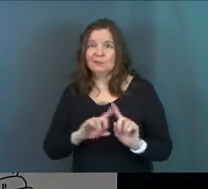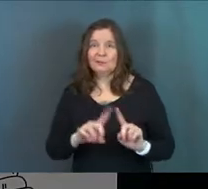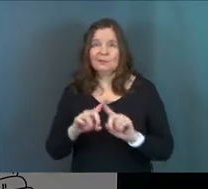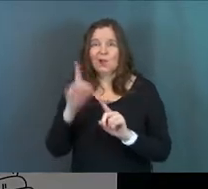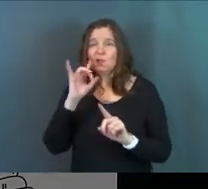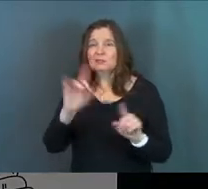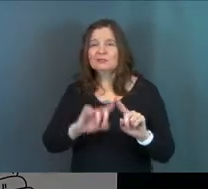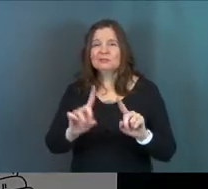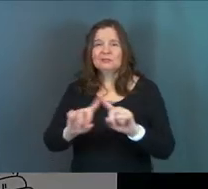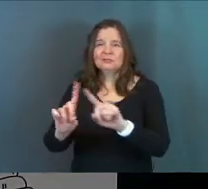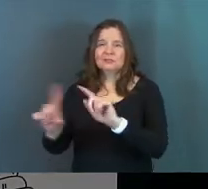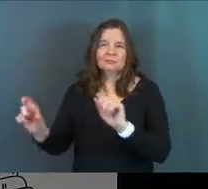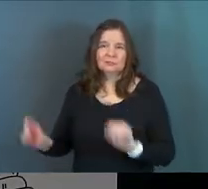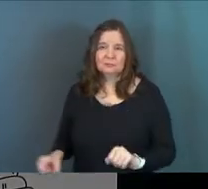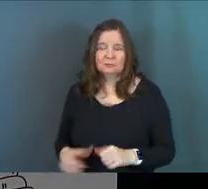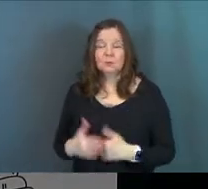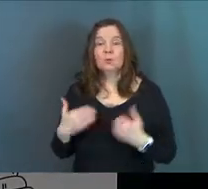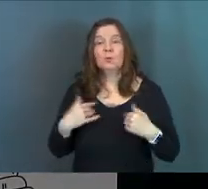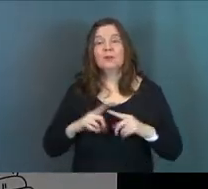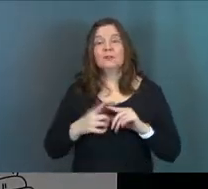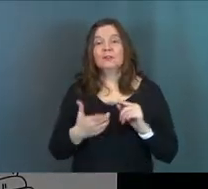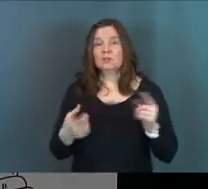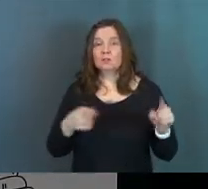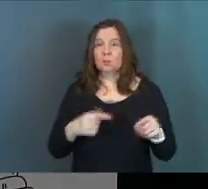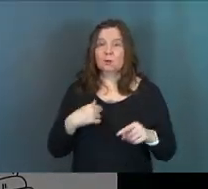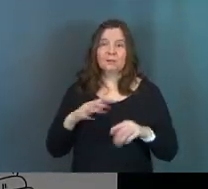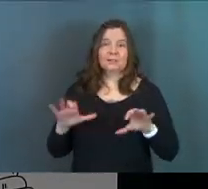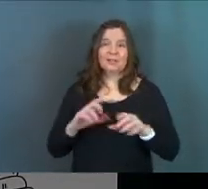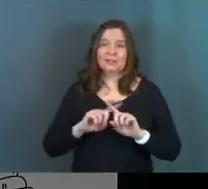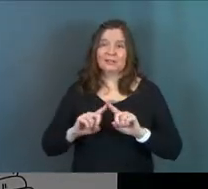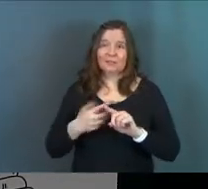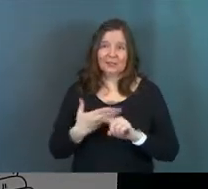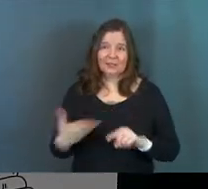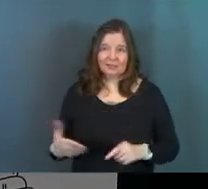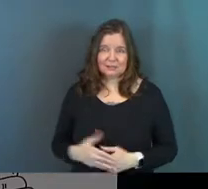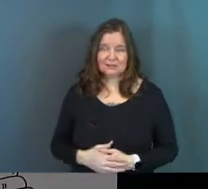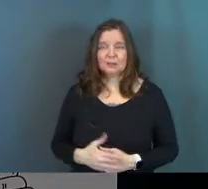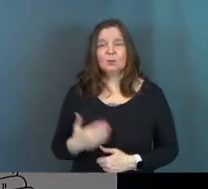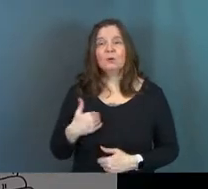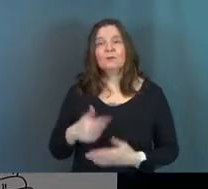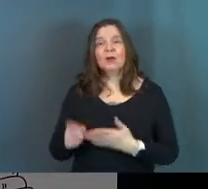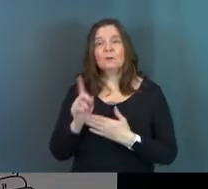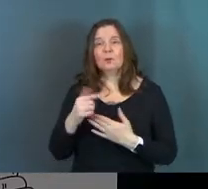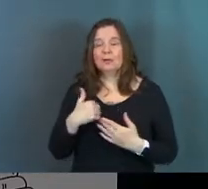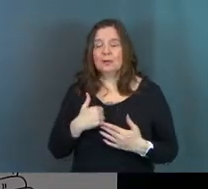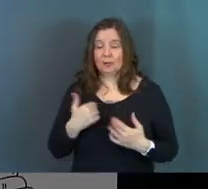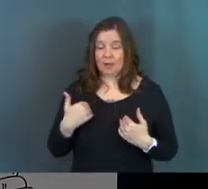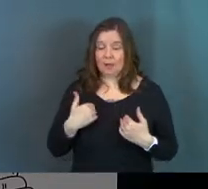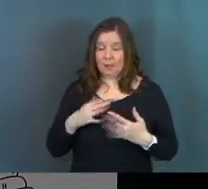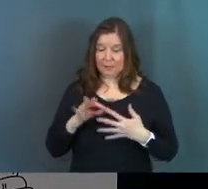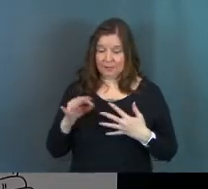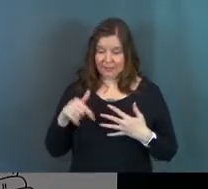that looks like. And again, we have different things going on. We've all done different things, but we've had moments where we go, I'm going to choose this thing